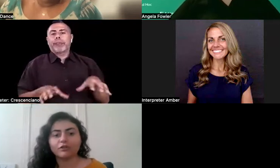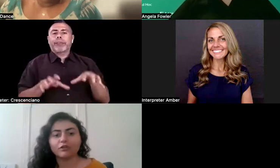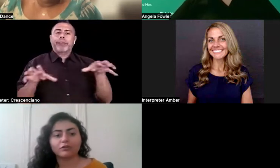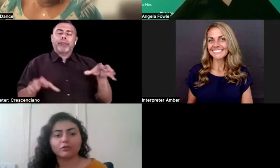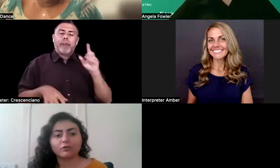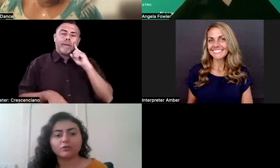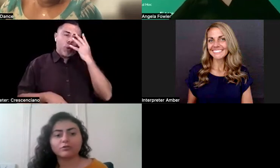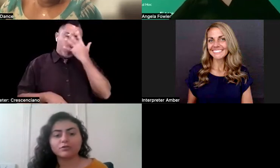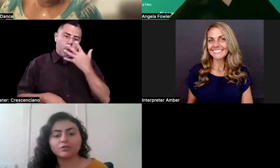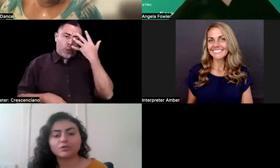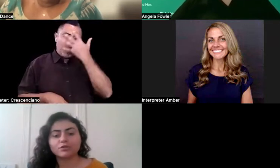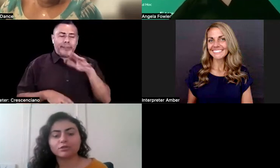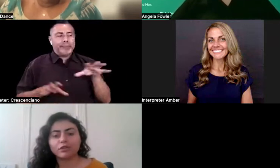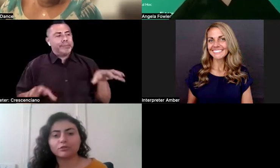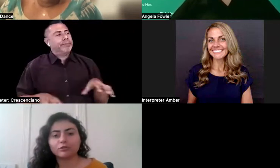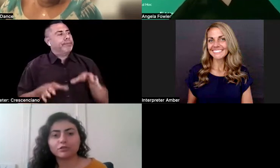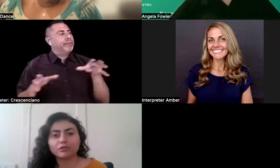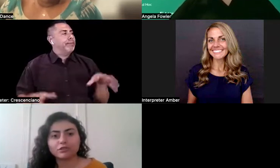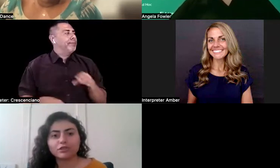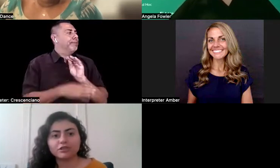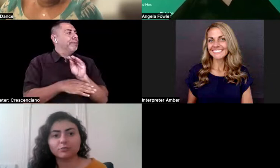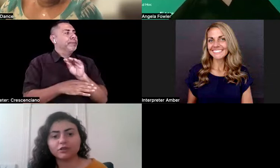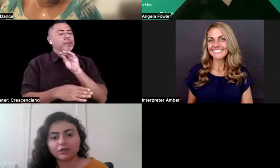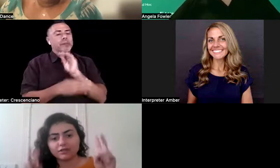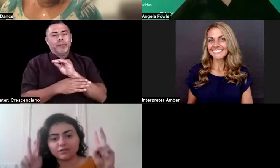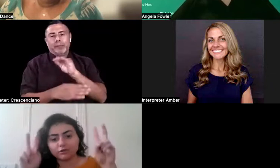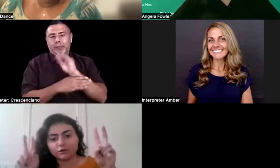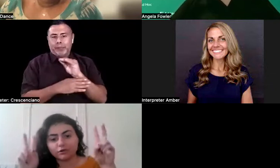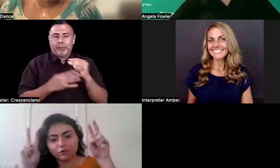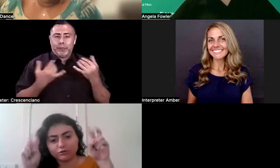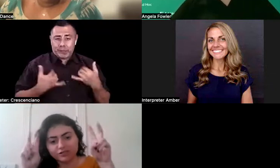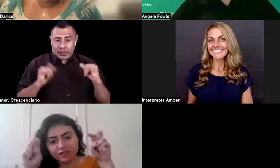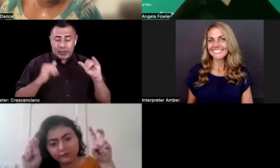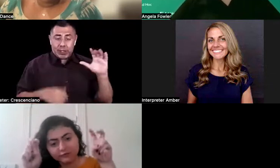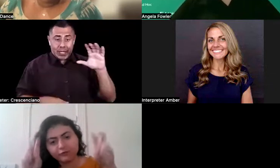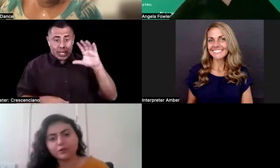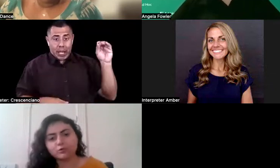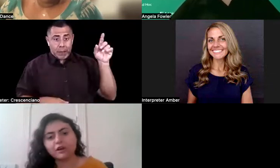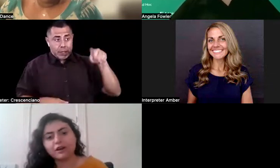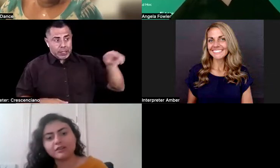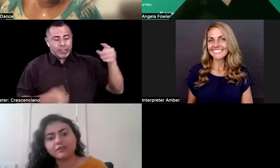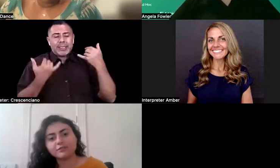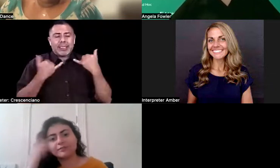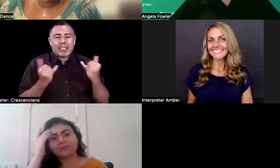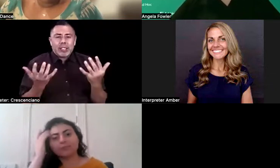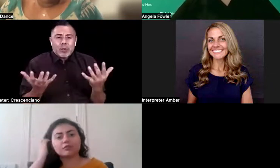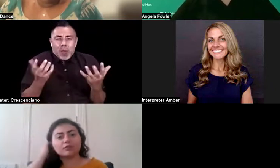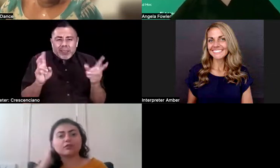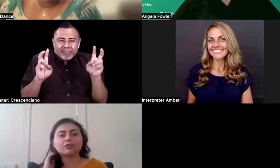those, they're looking still someone that's quote-unquote safe to hire.